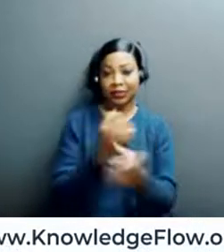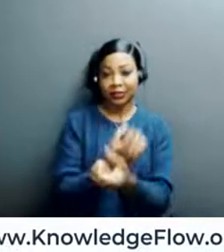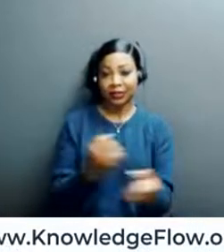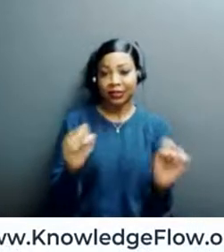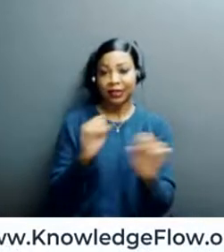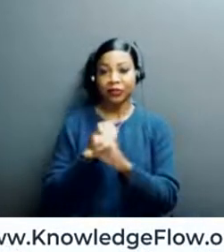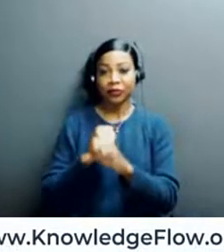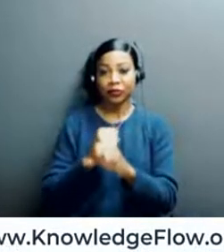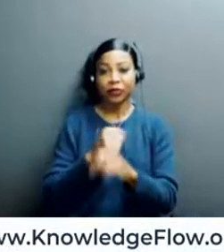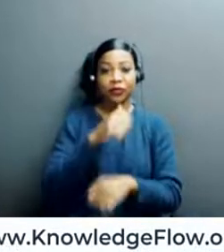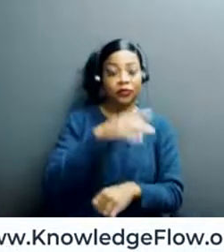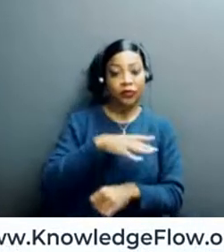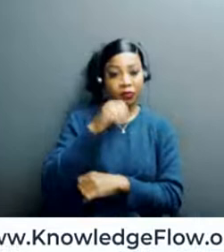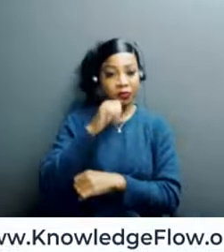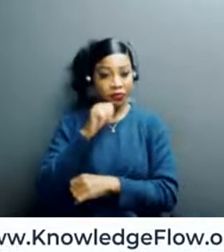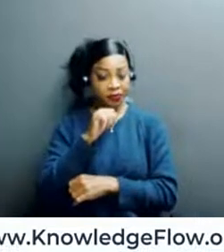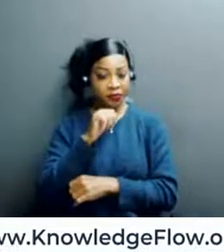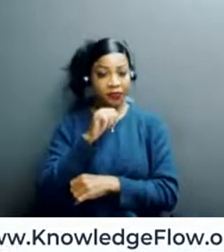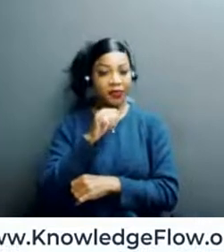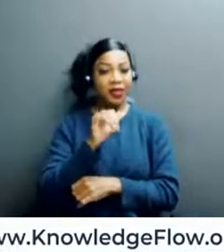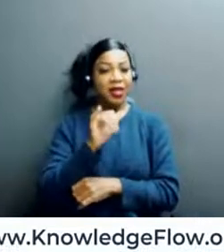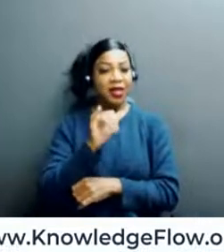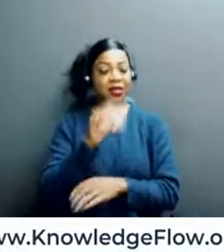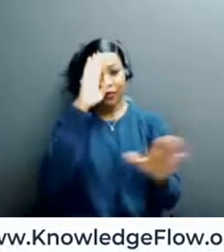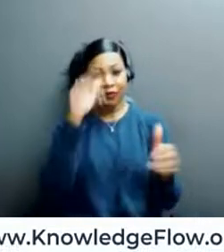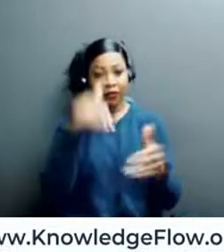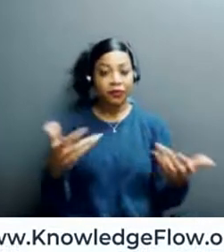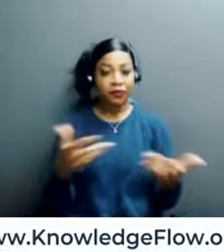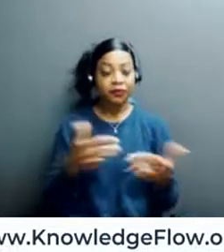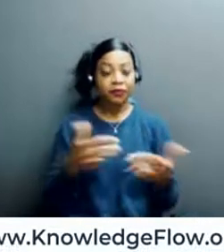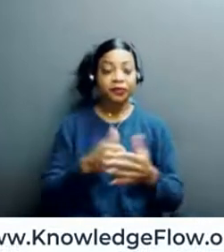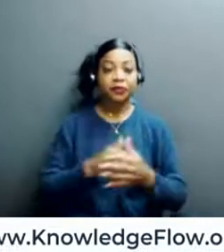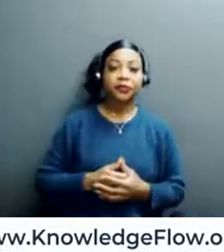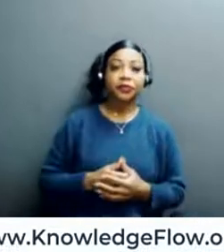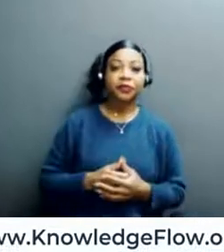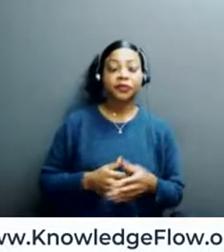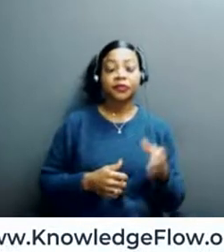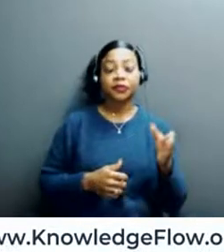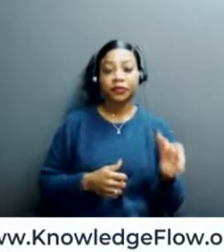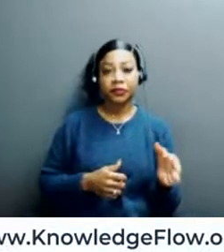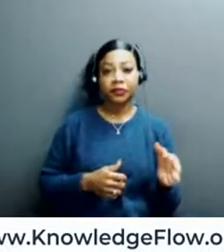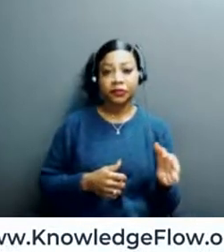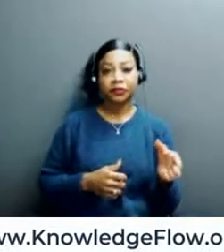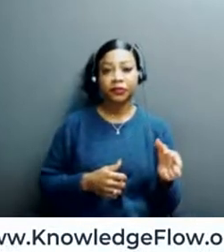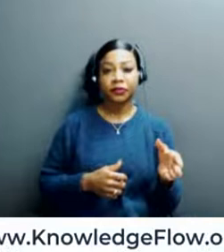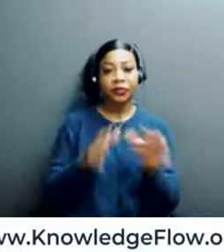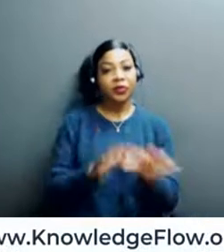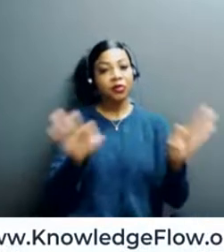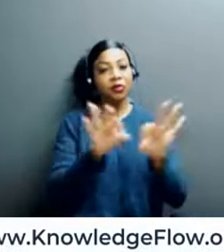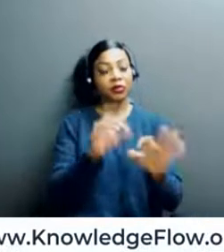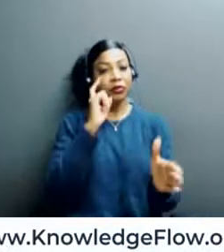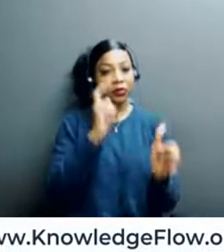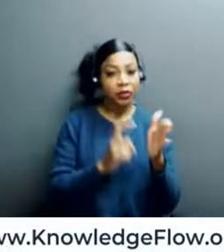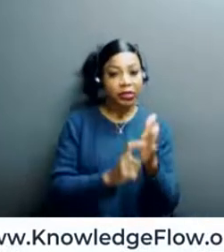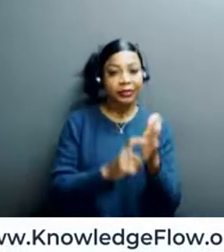and security of women and girls. And that really focuses on the importance of recognizing